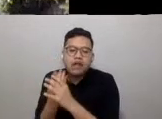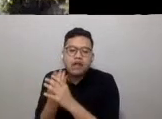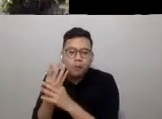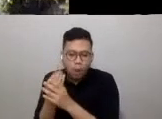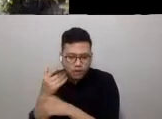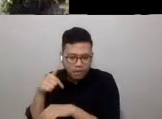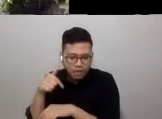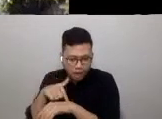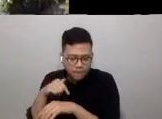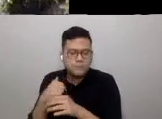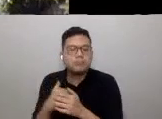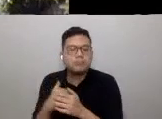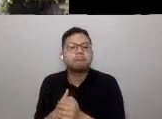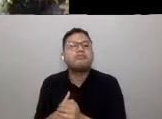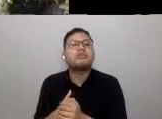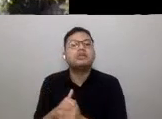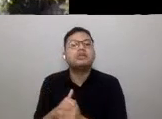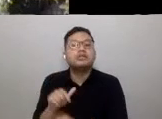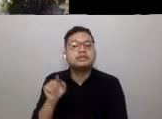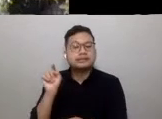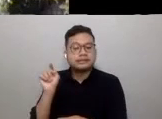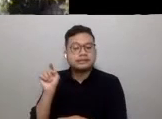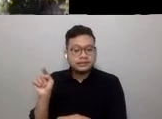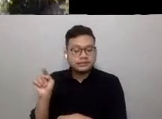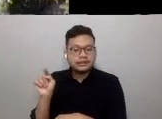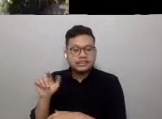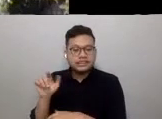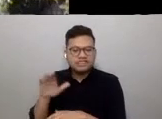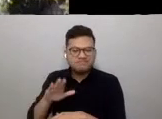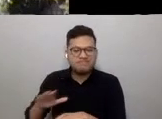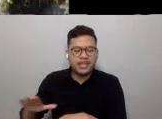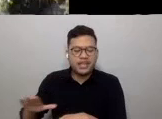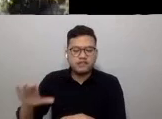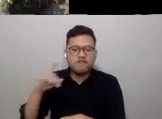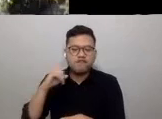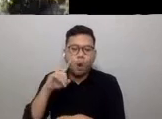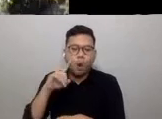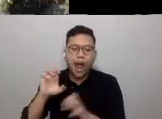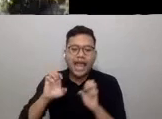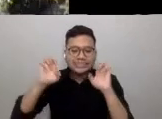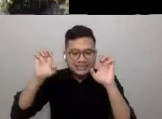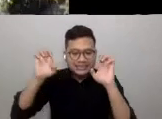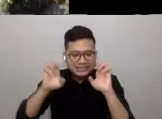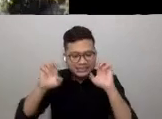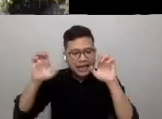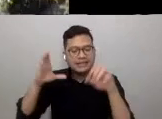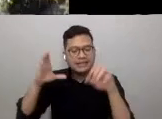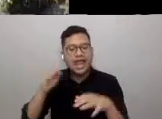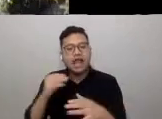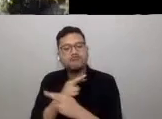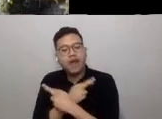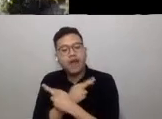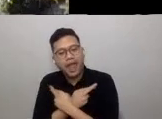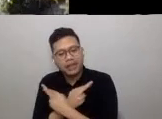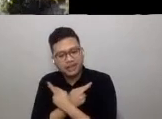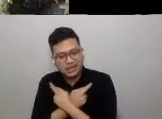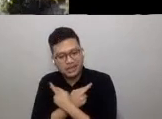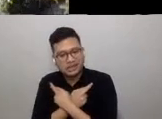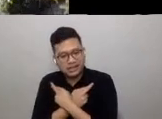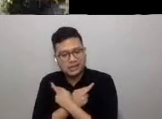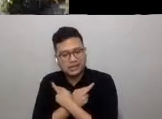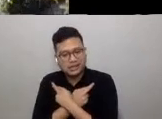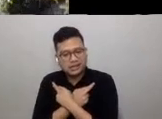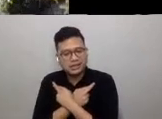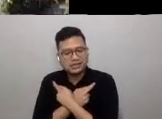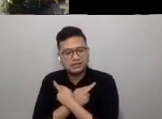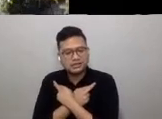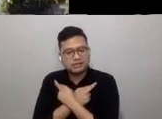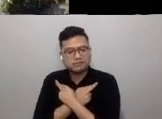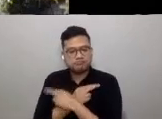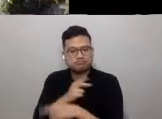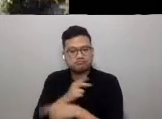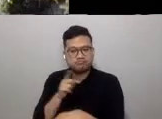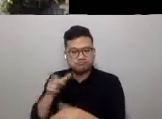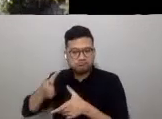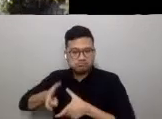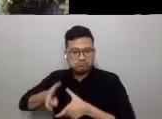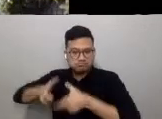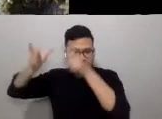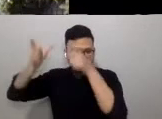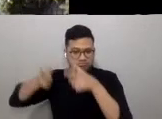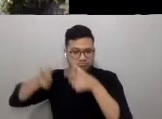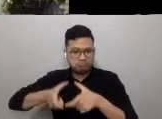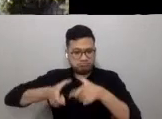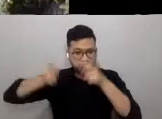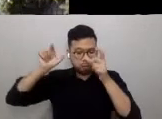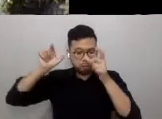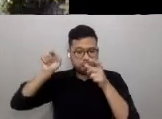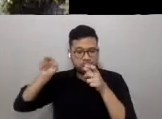outdoors as a series of spaces for exercise, rest and recuperation. Treating terraces as additional